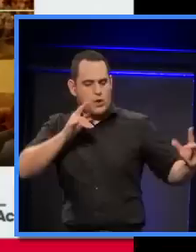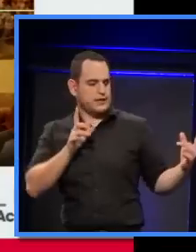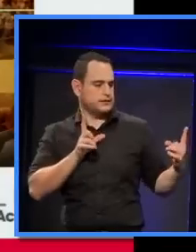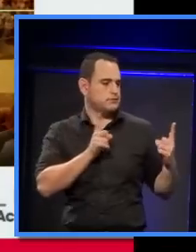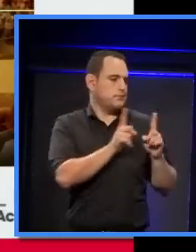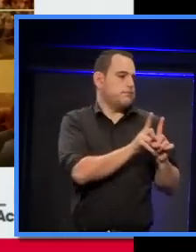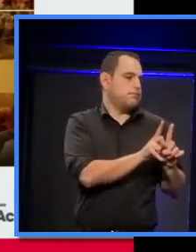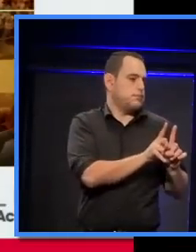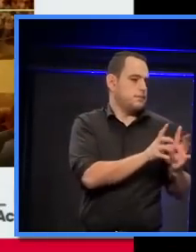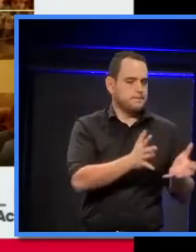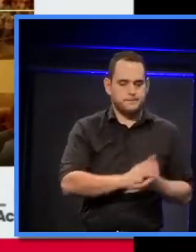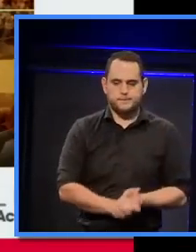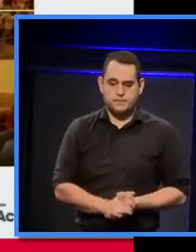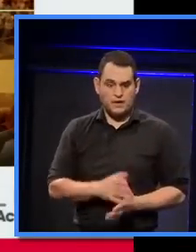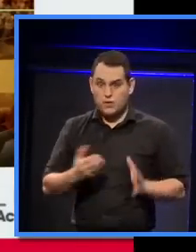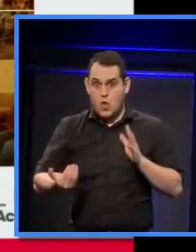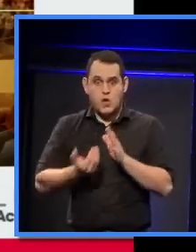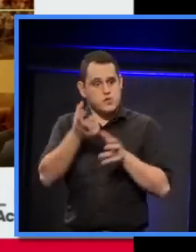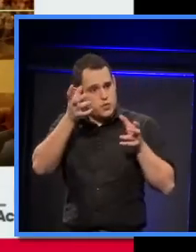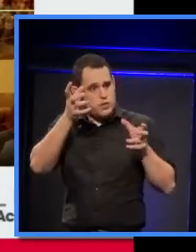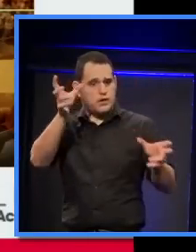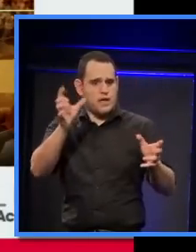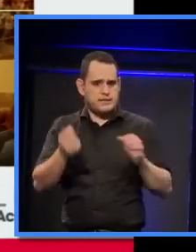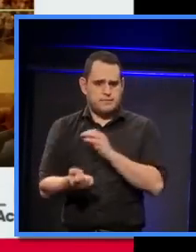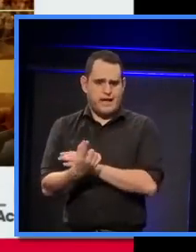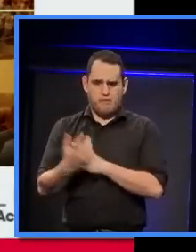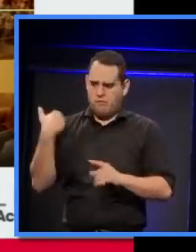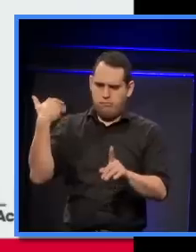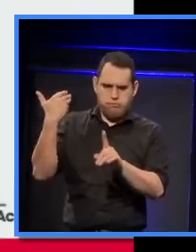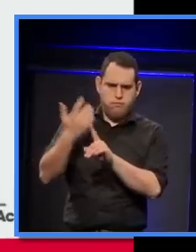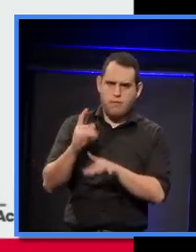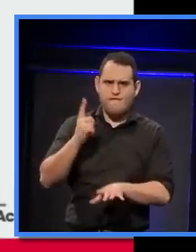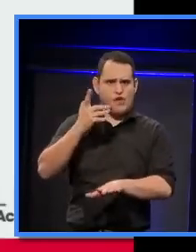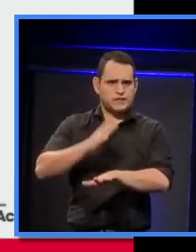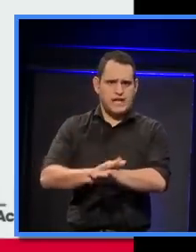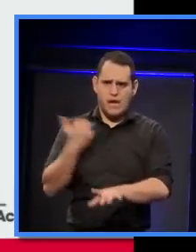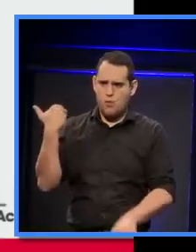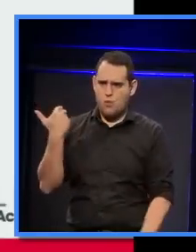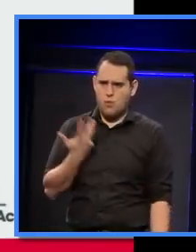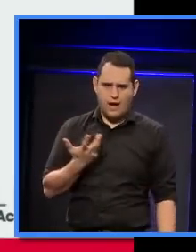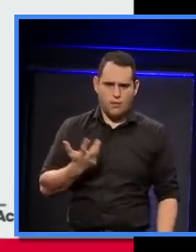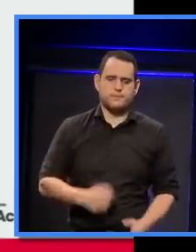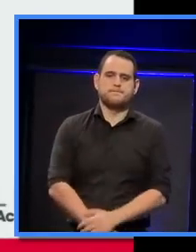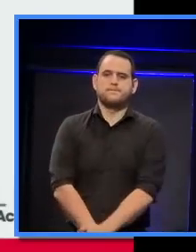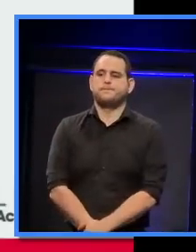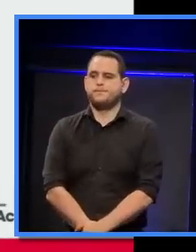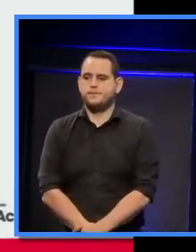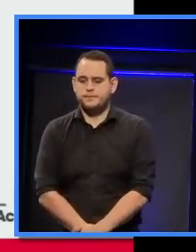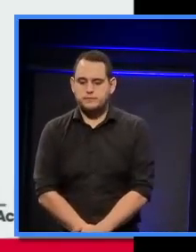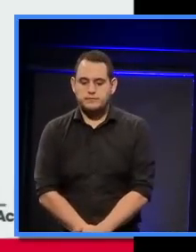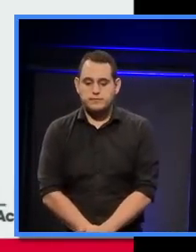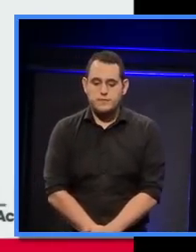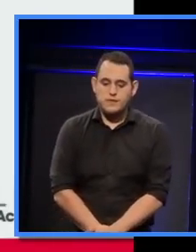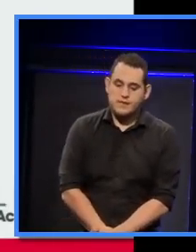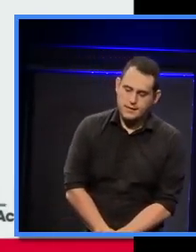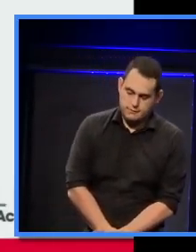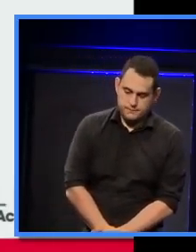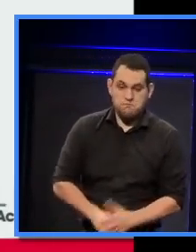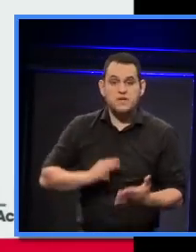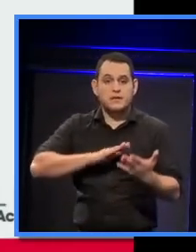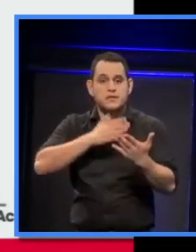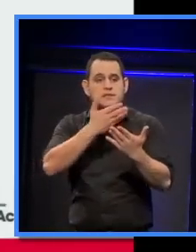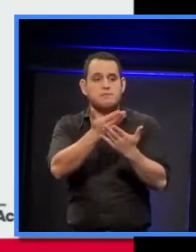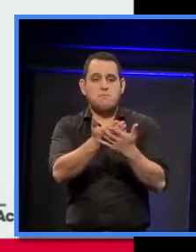concept to the theory of concert hall design. So, the competition submission was